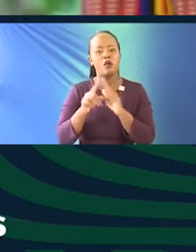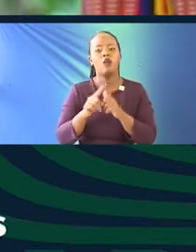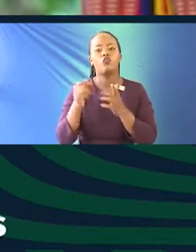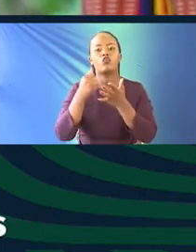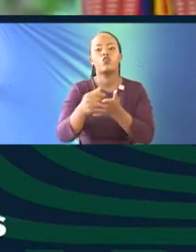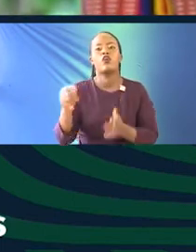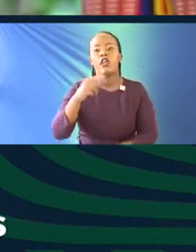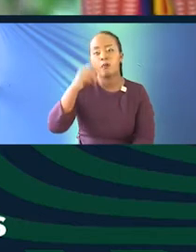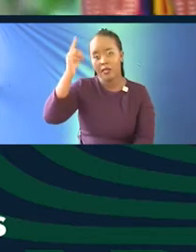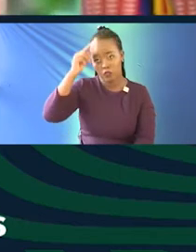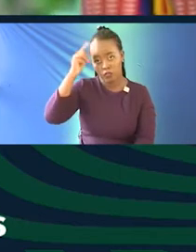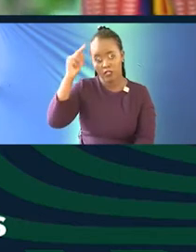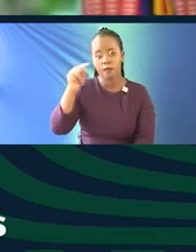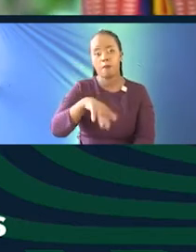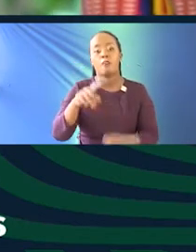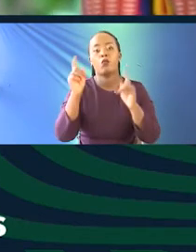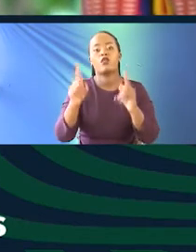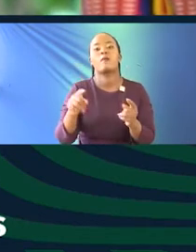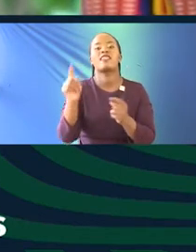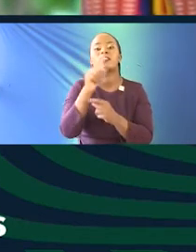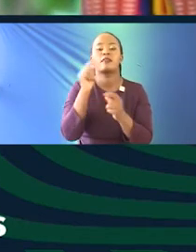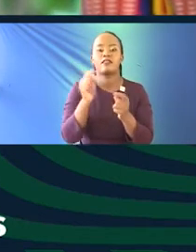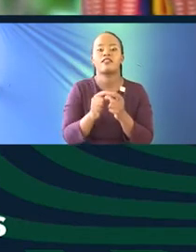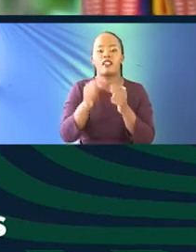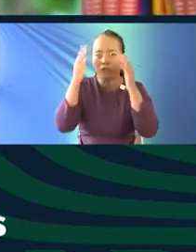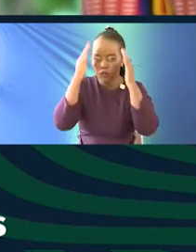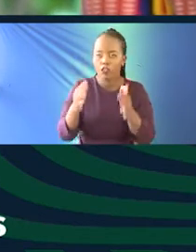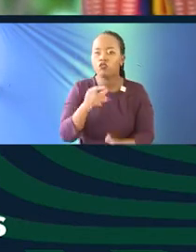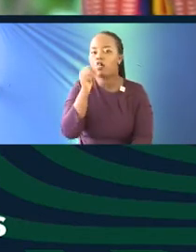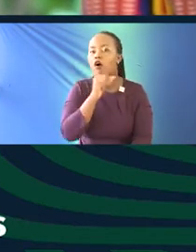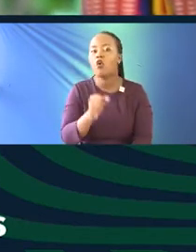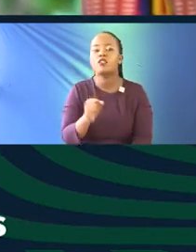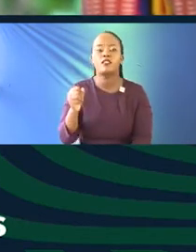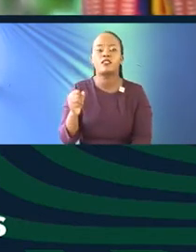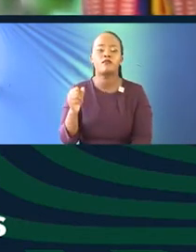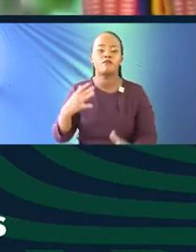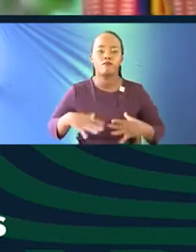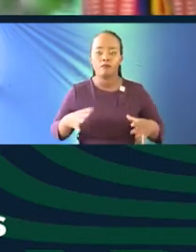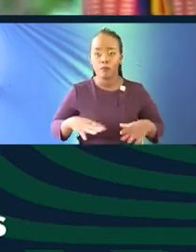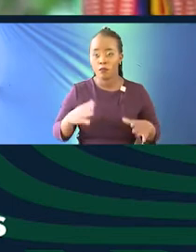think about the fact that we do need to specifically target senior citizens because we're talking about